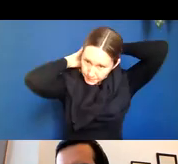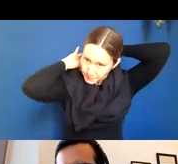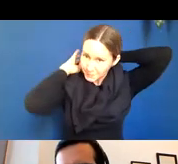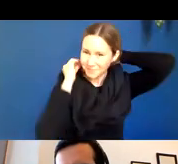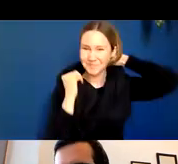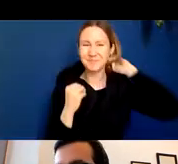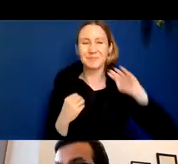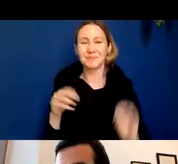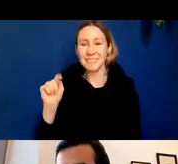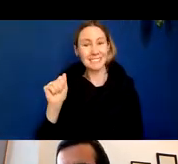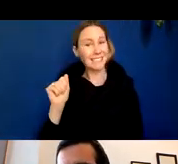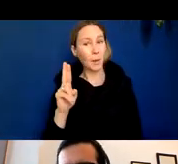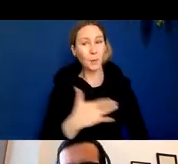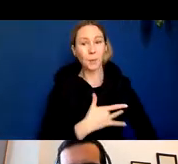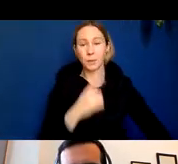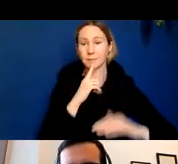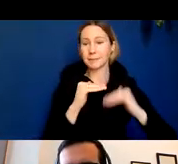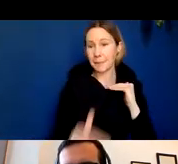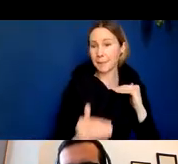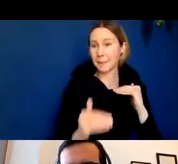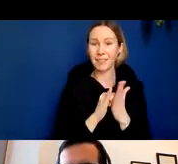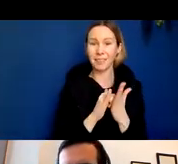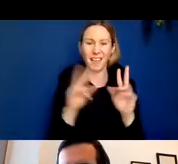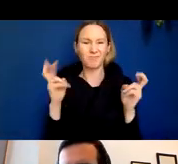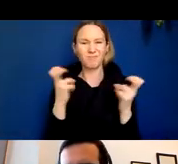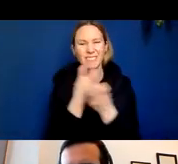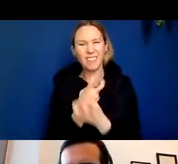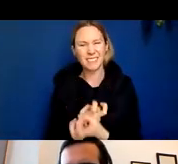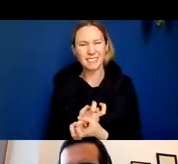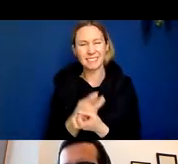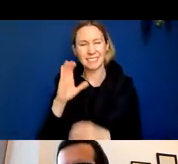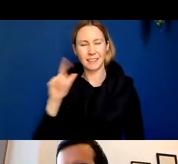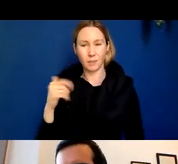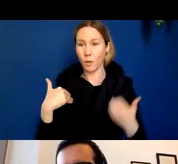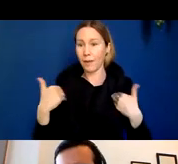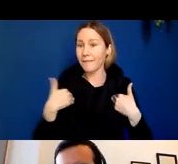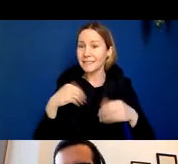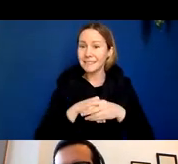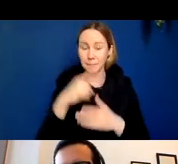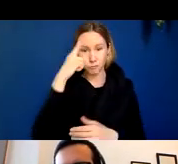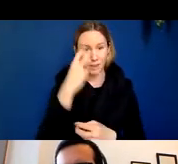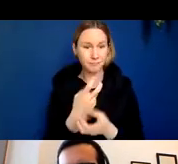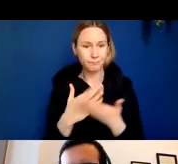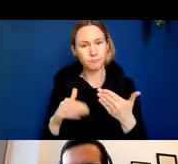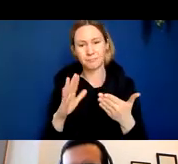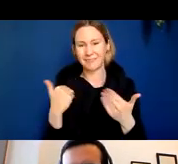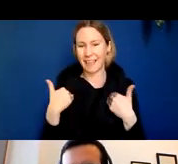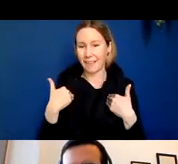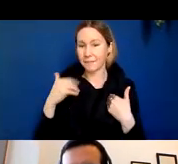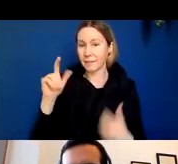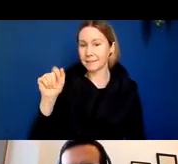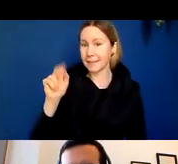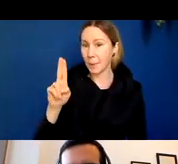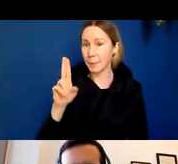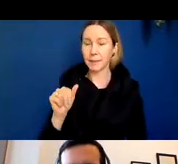stabilizes kind of the skeleton of brain cells and can form these tangles inside of brain cells and certain aspects of these misfolded tau pieces can